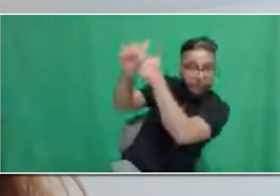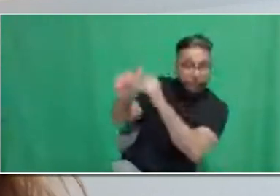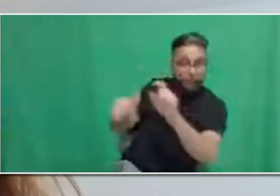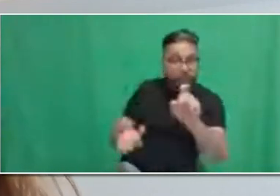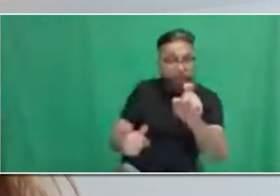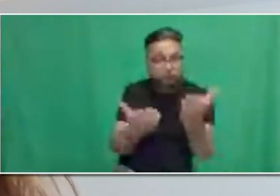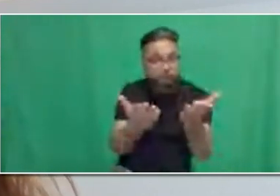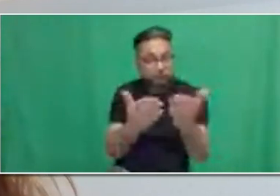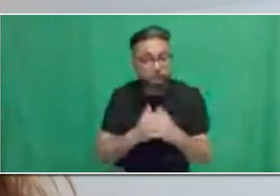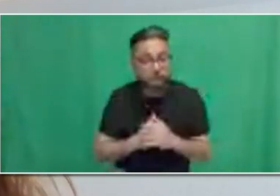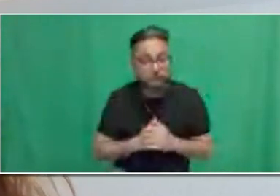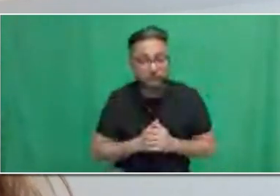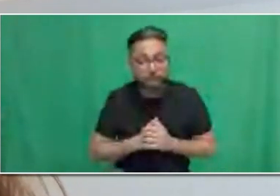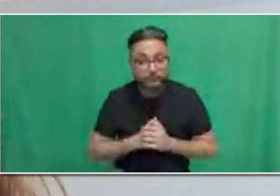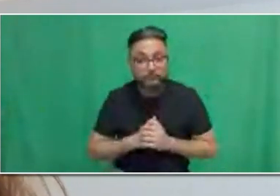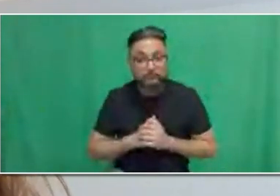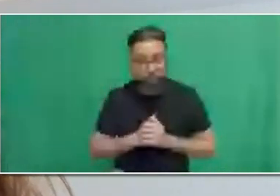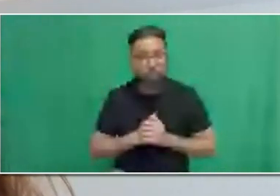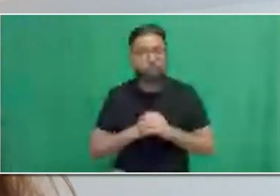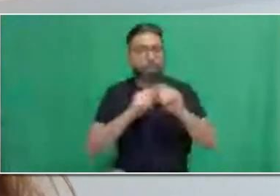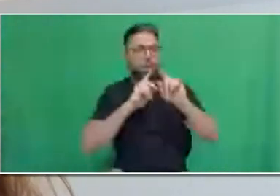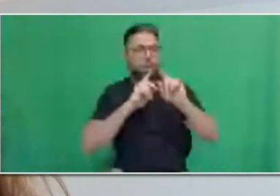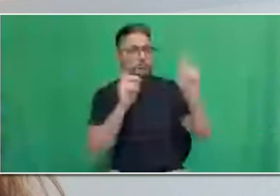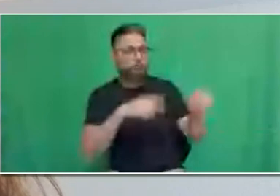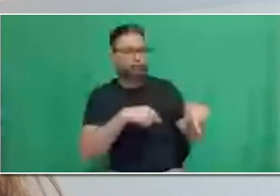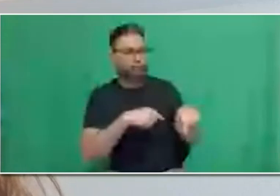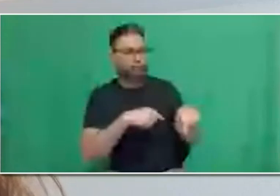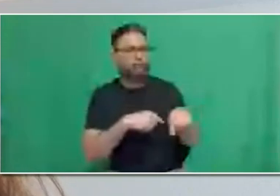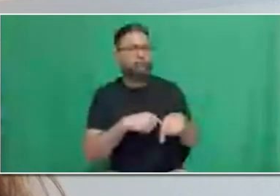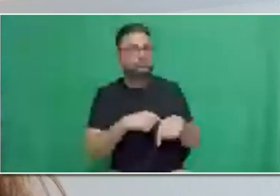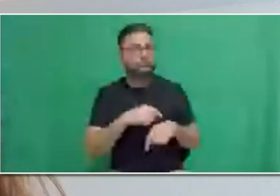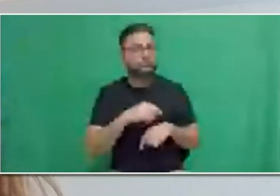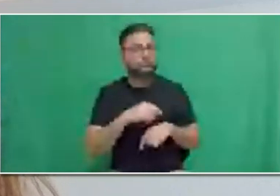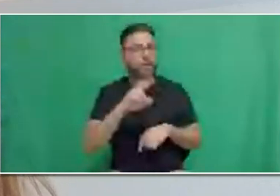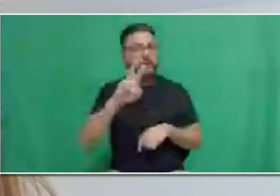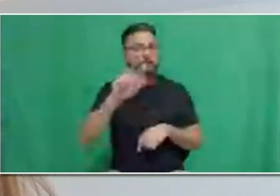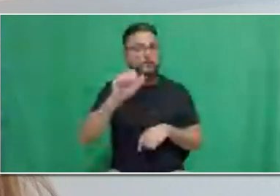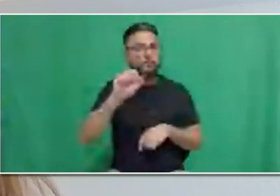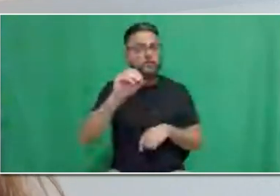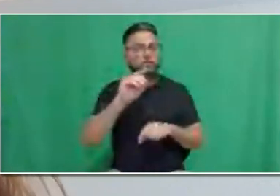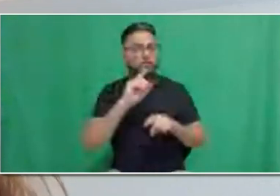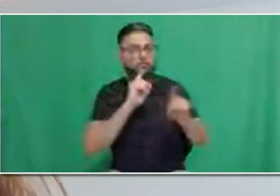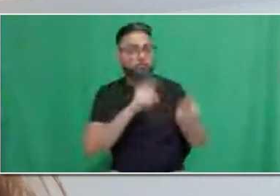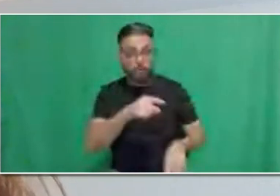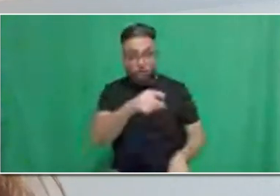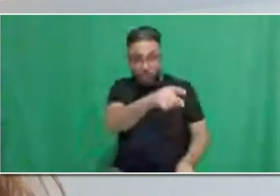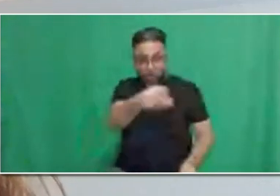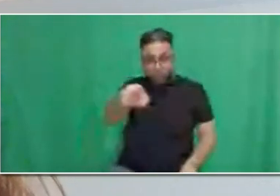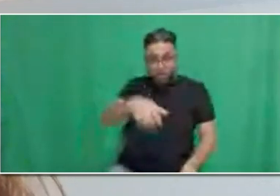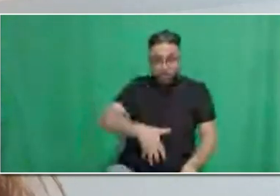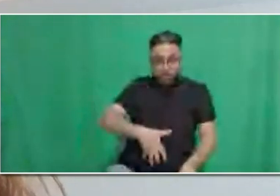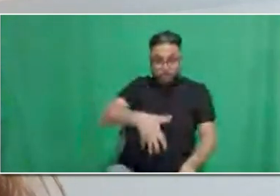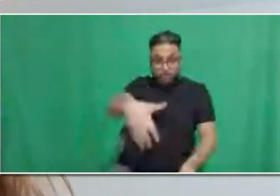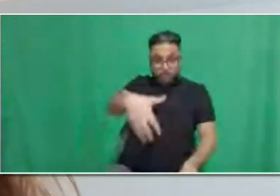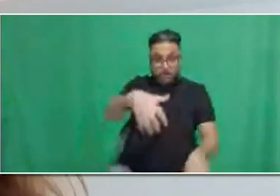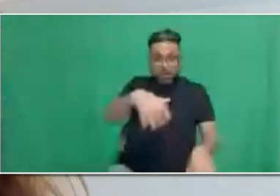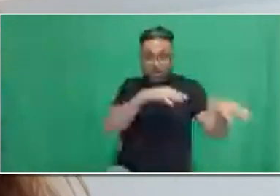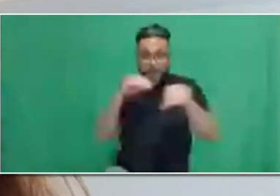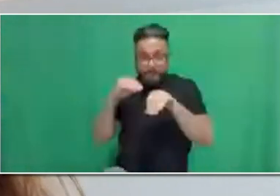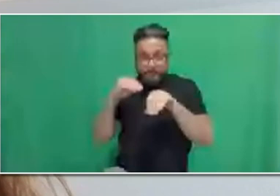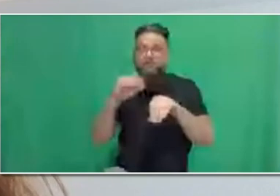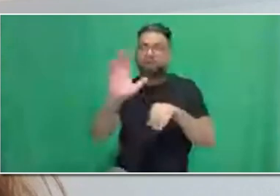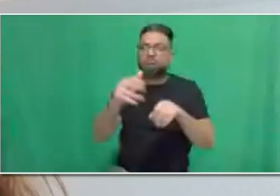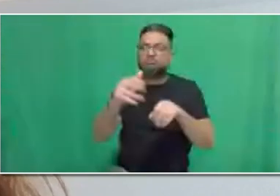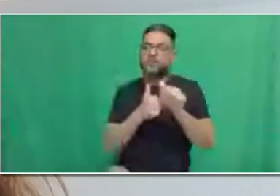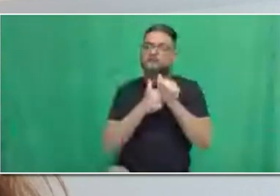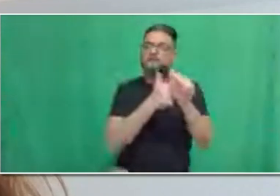employees will be eligible to take a pregnancy leave in accordance with the Employment Standards Act, which is up to 17